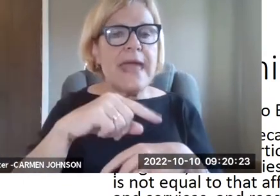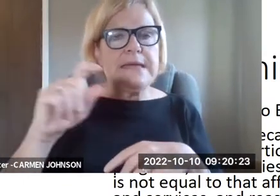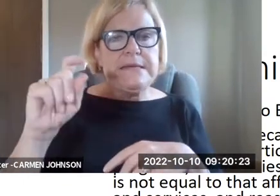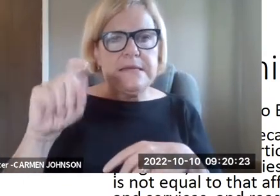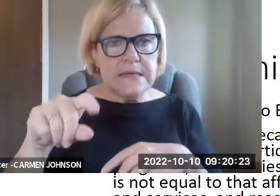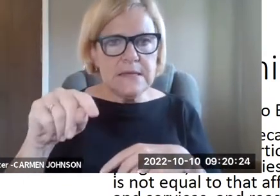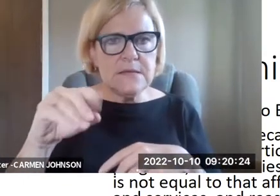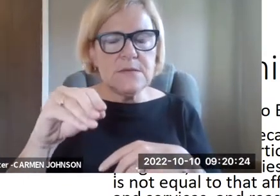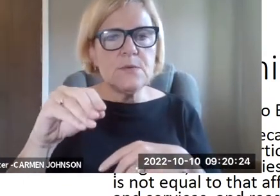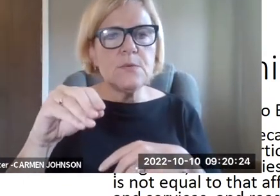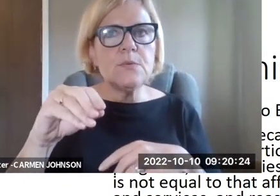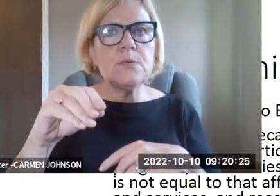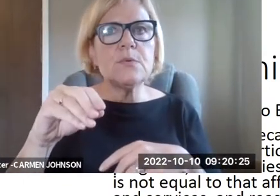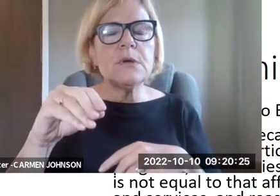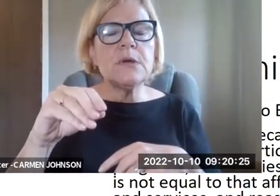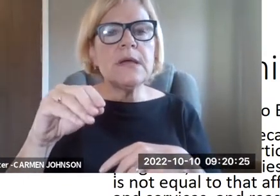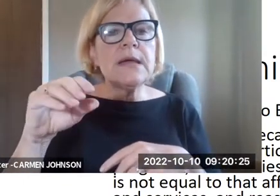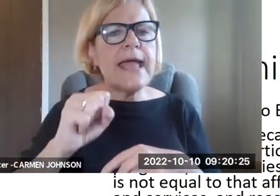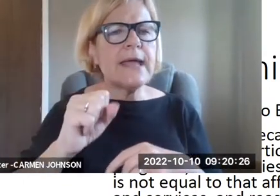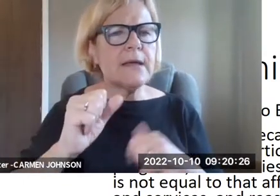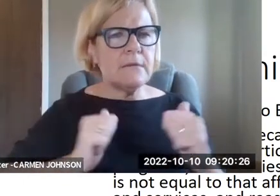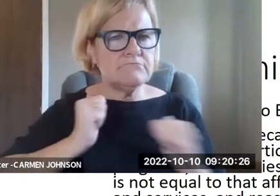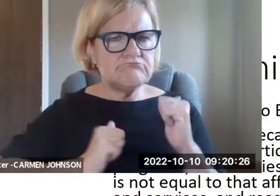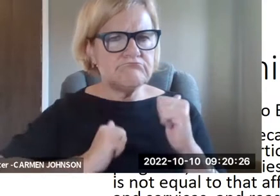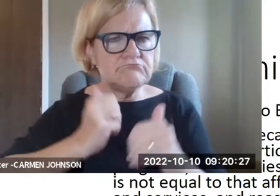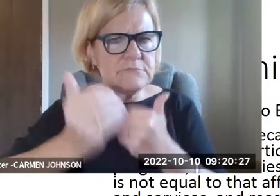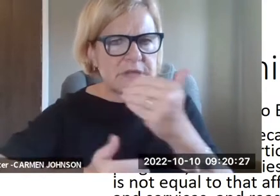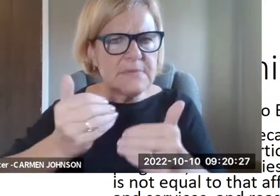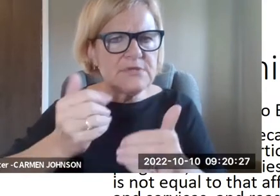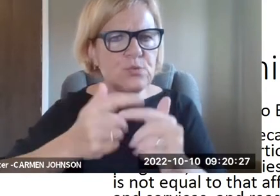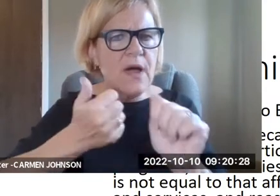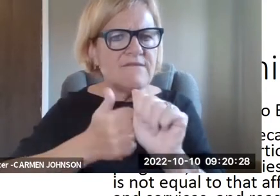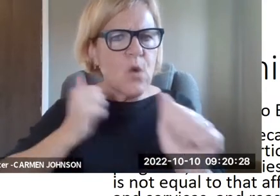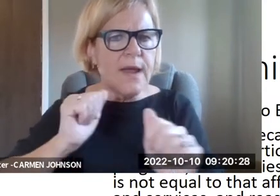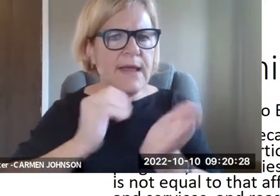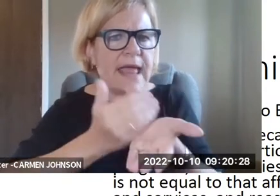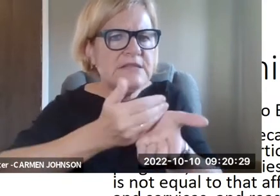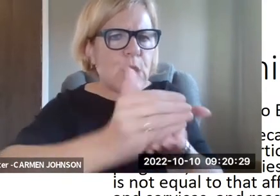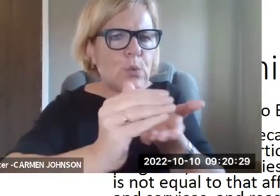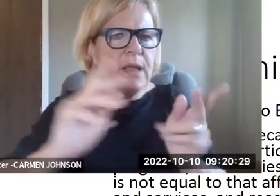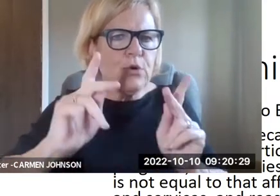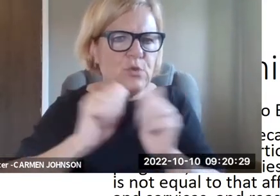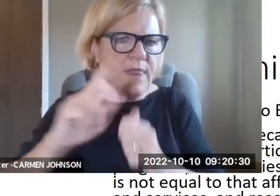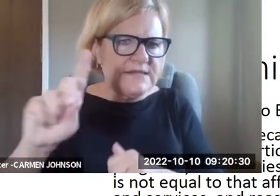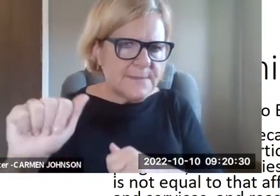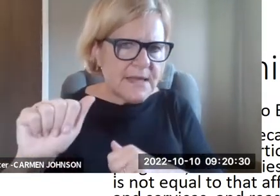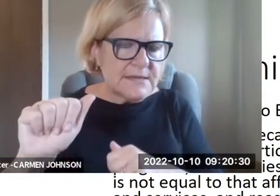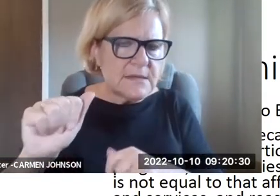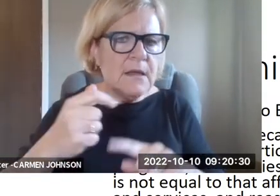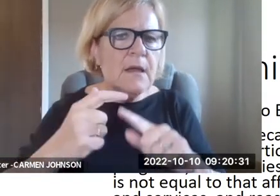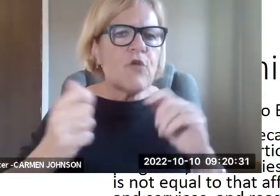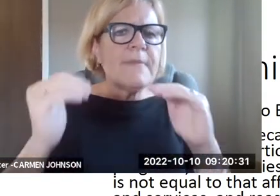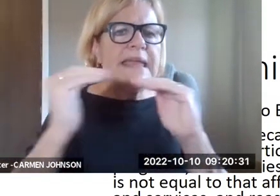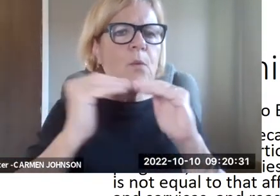need to make an overall commitment to equality. That they, they need to take affirmative